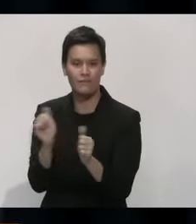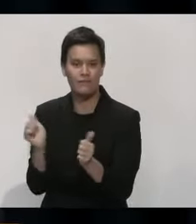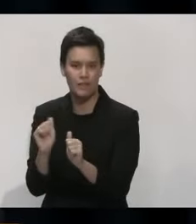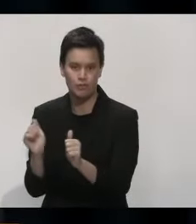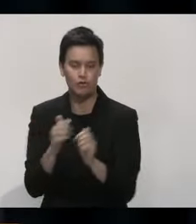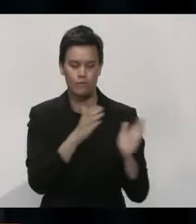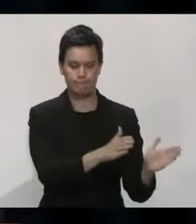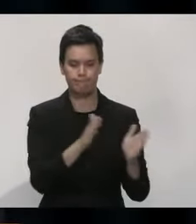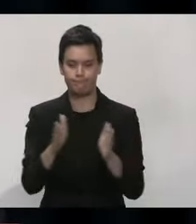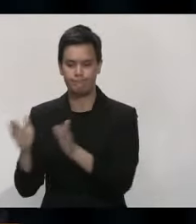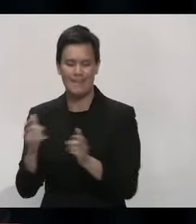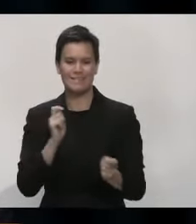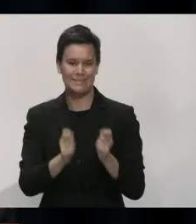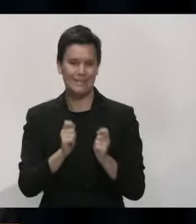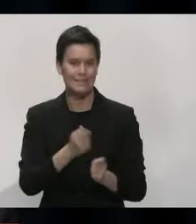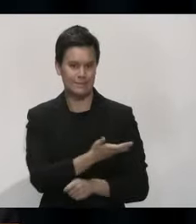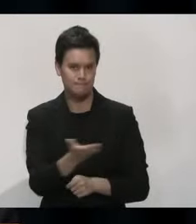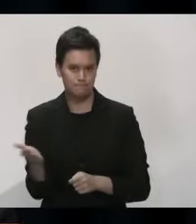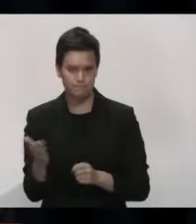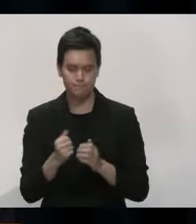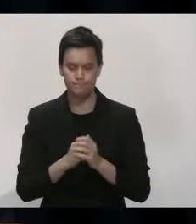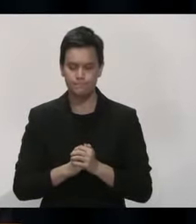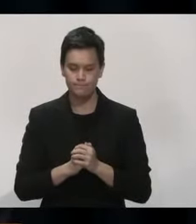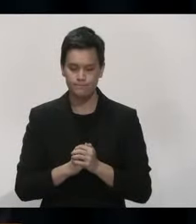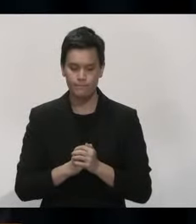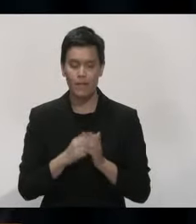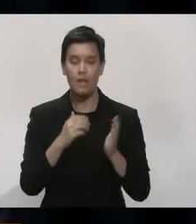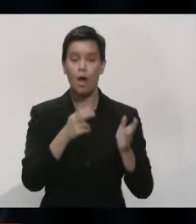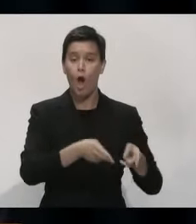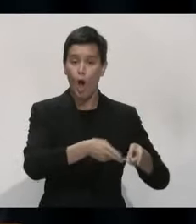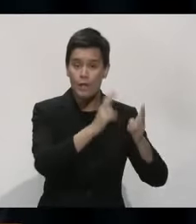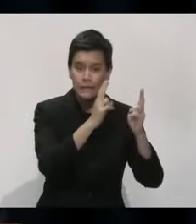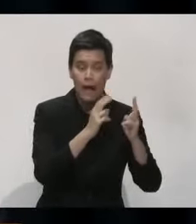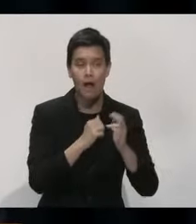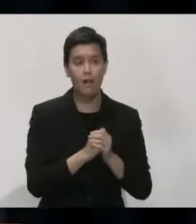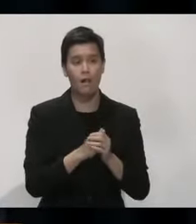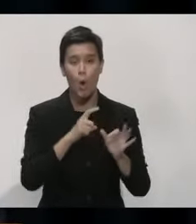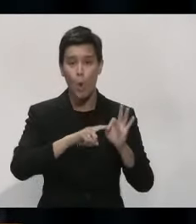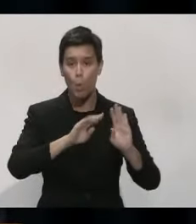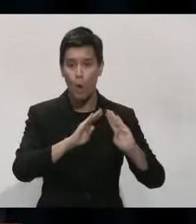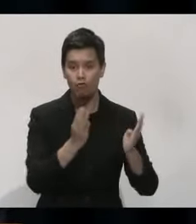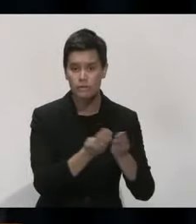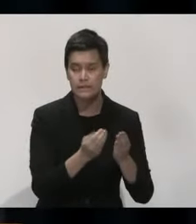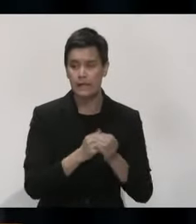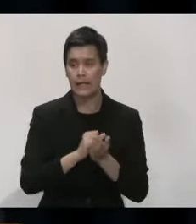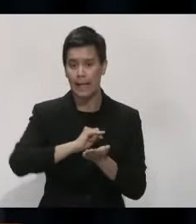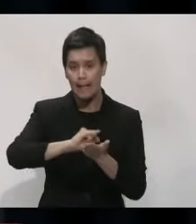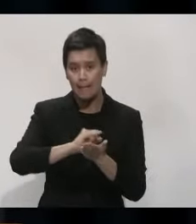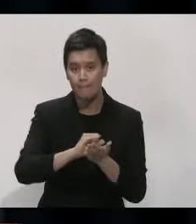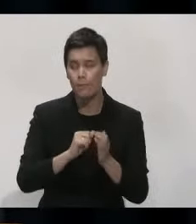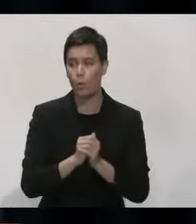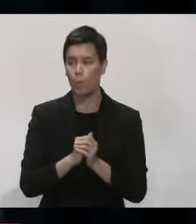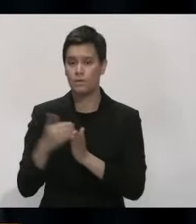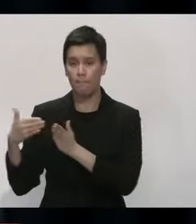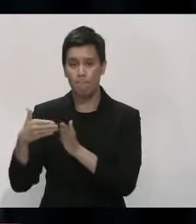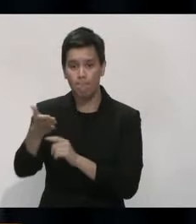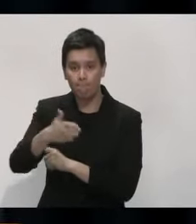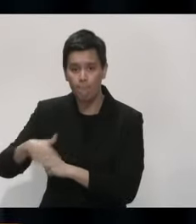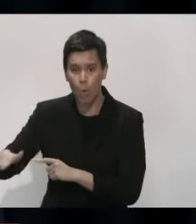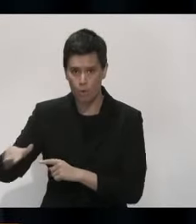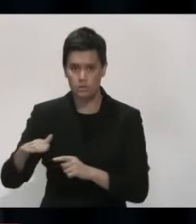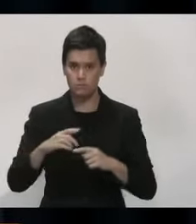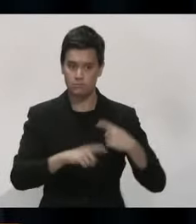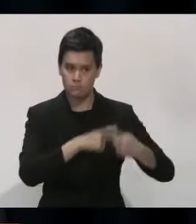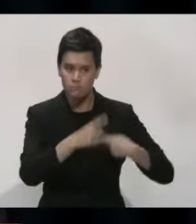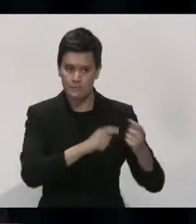those working in MIQ, those who are border facing and the regular testing regime will then be put in place